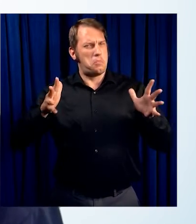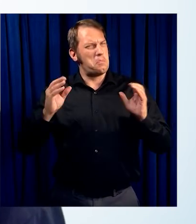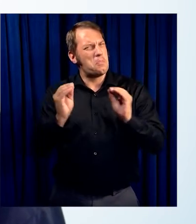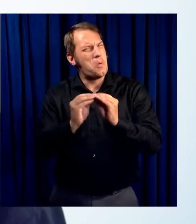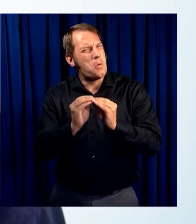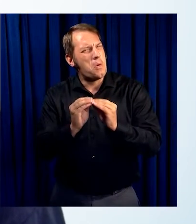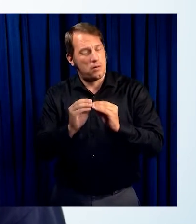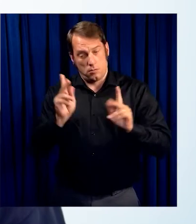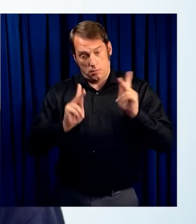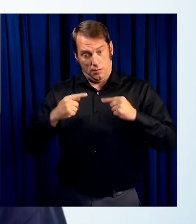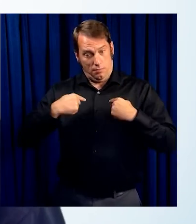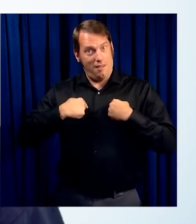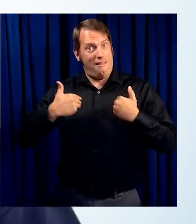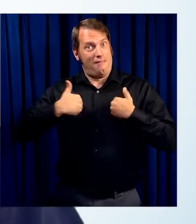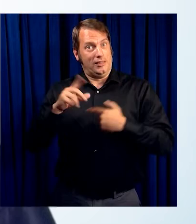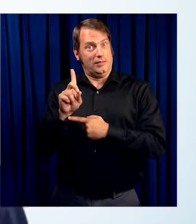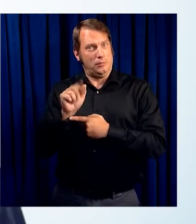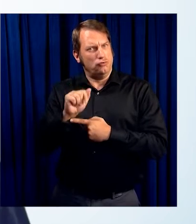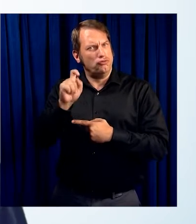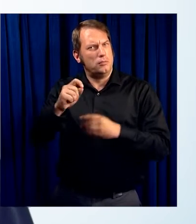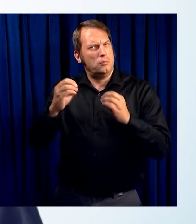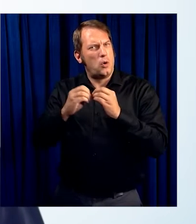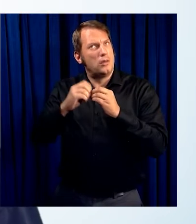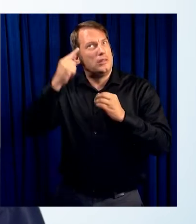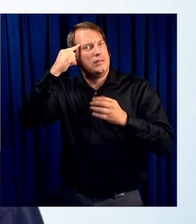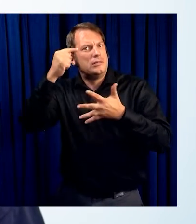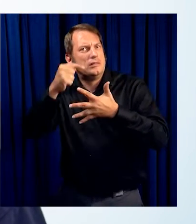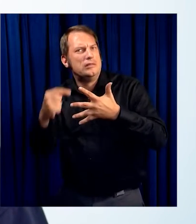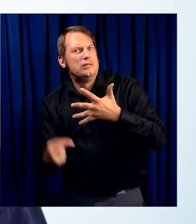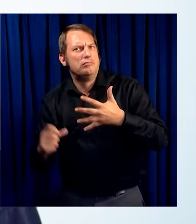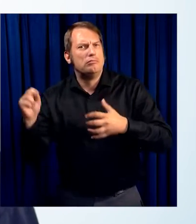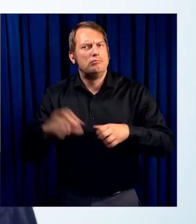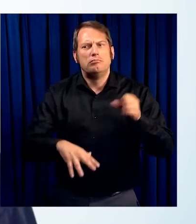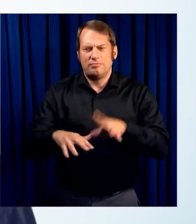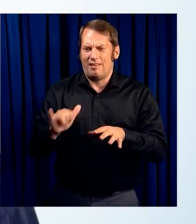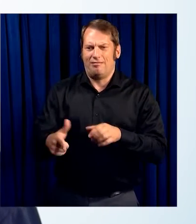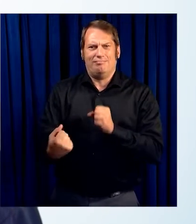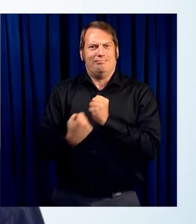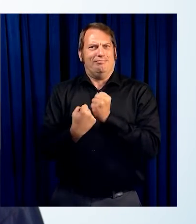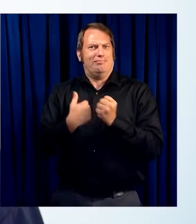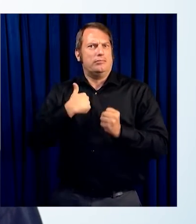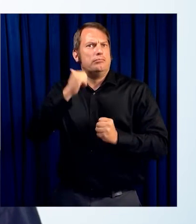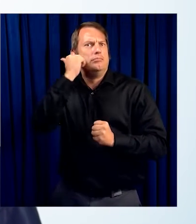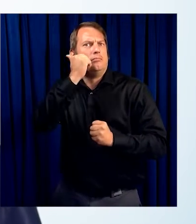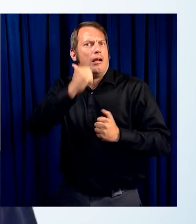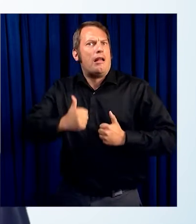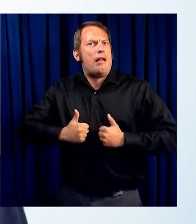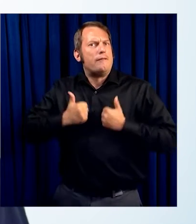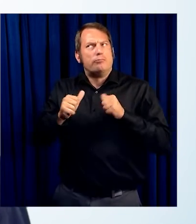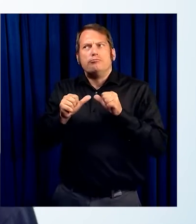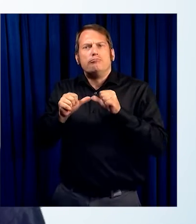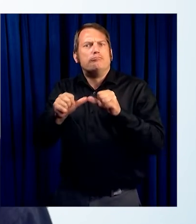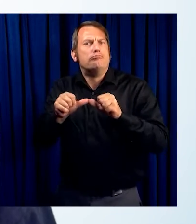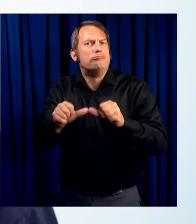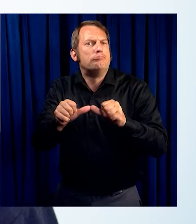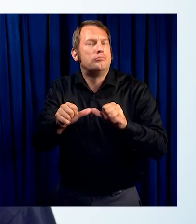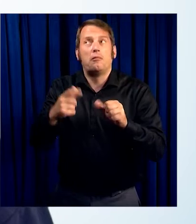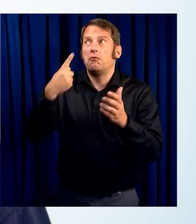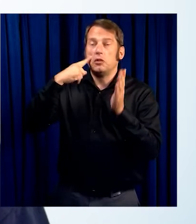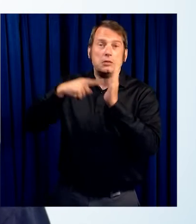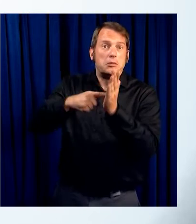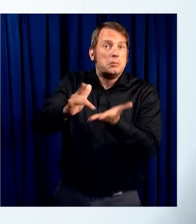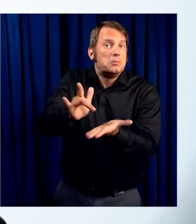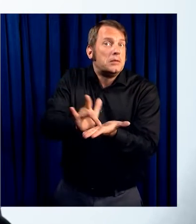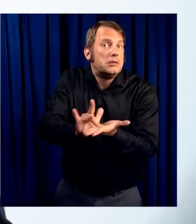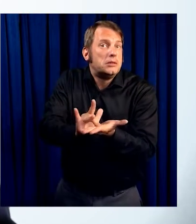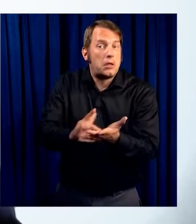items that they use on a daily basis as well as life-sustaining items like medications or batteries or assistive devices.